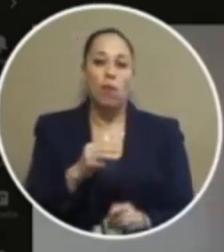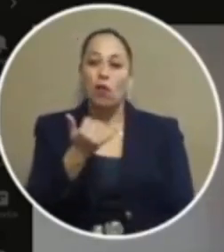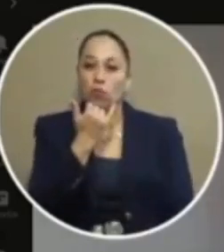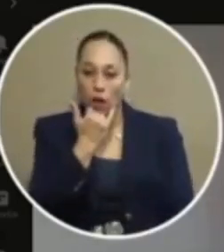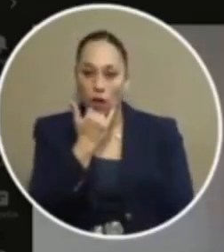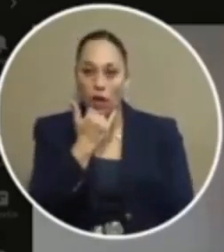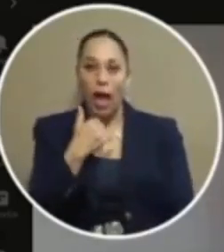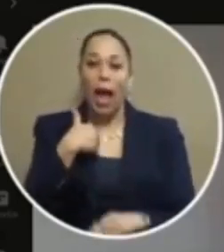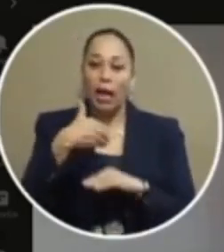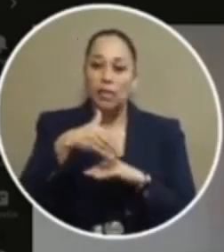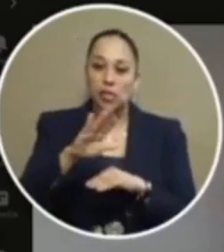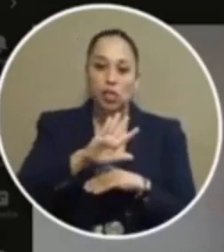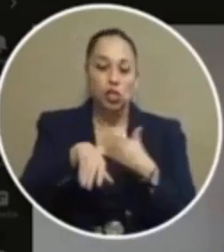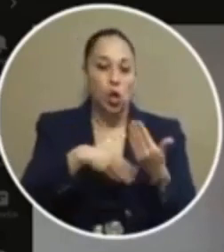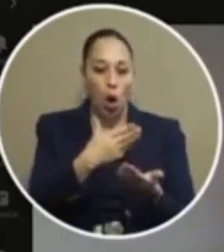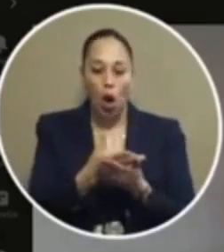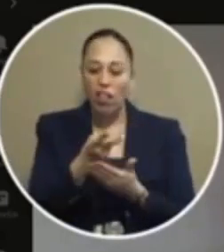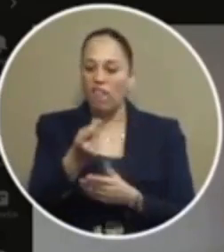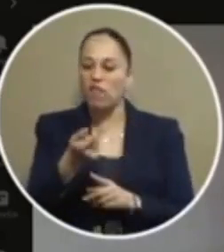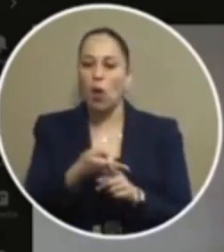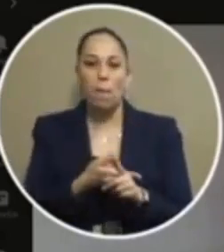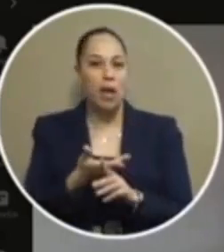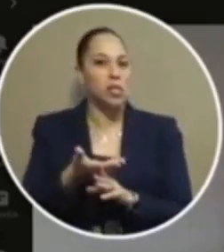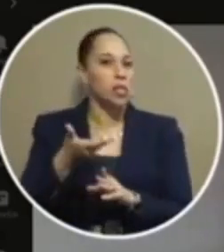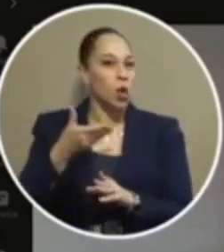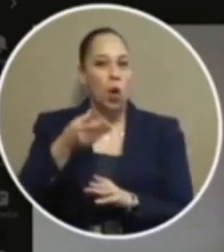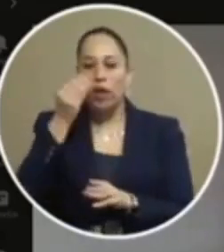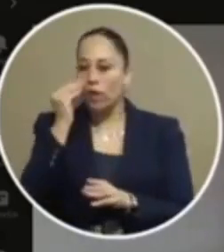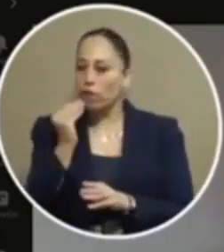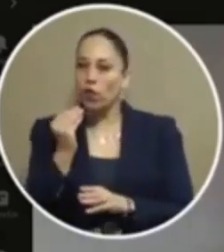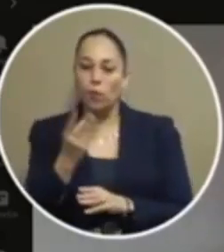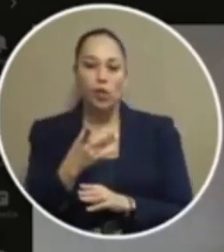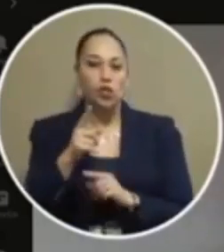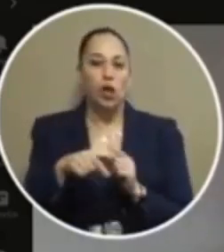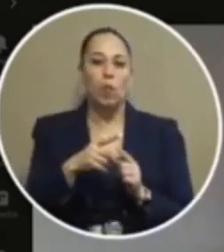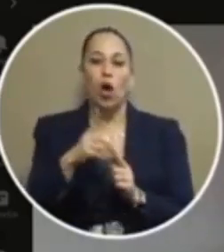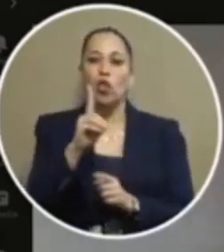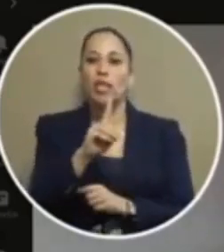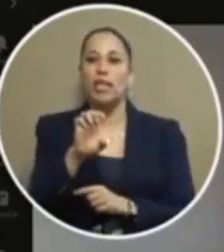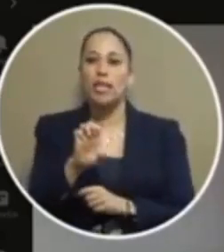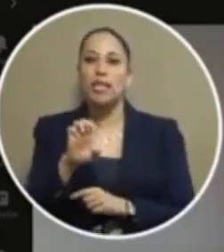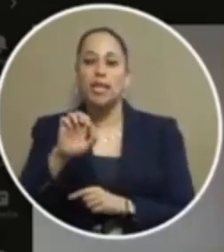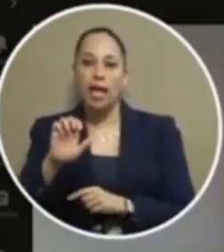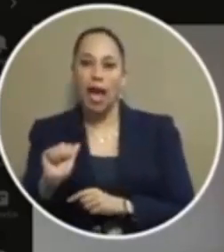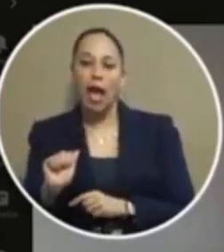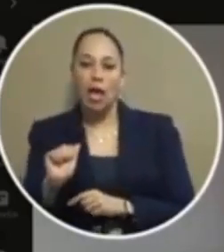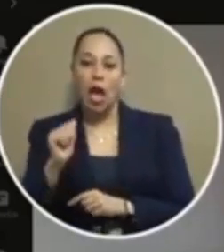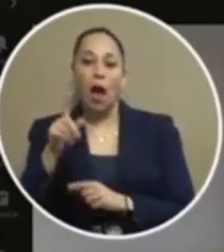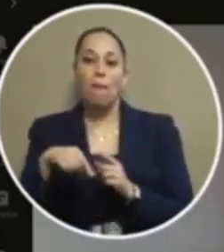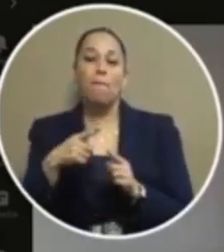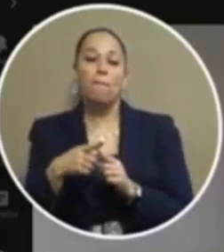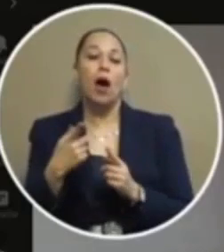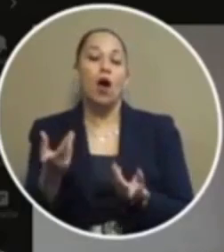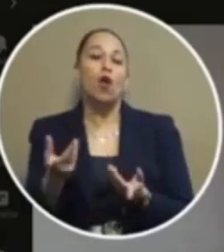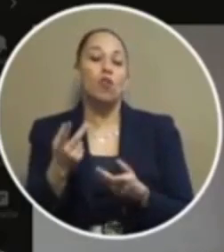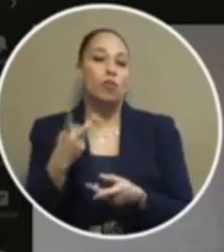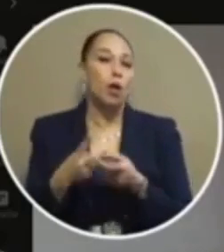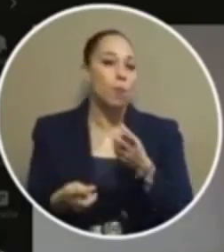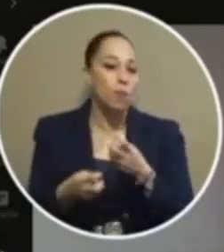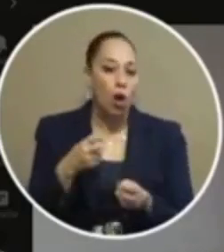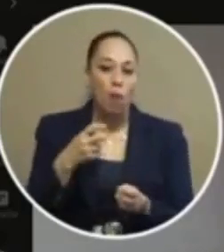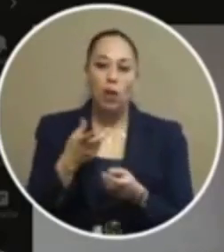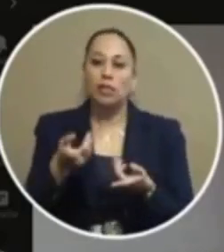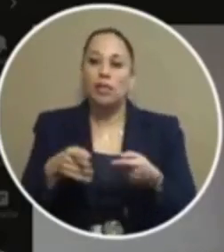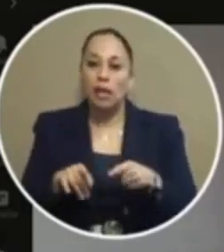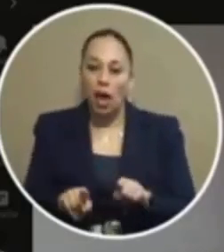i send you all back a few months ago information from the dea on the problems or what's taking